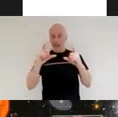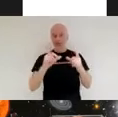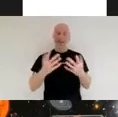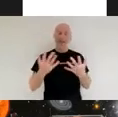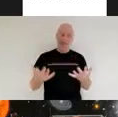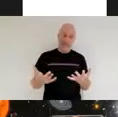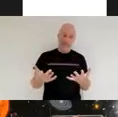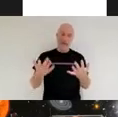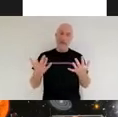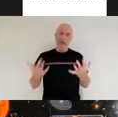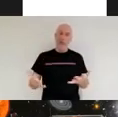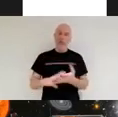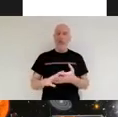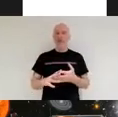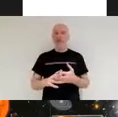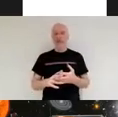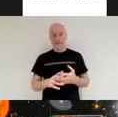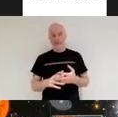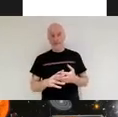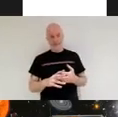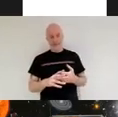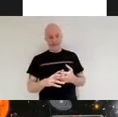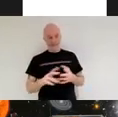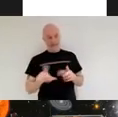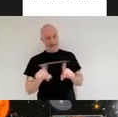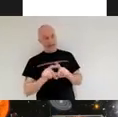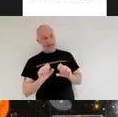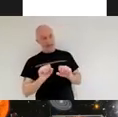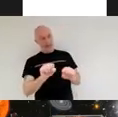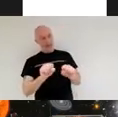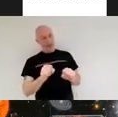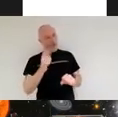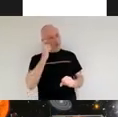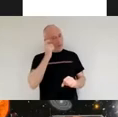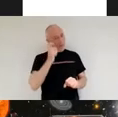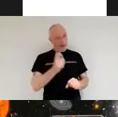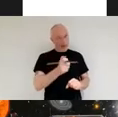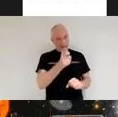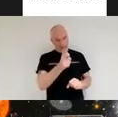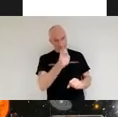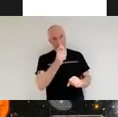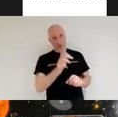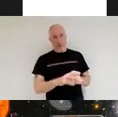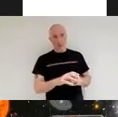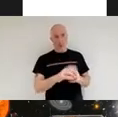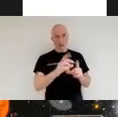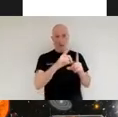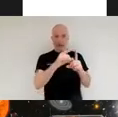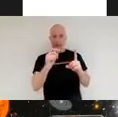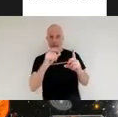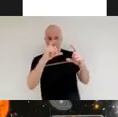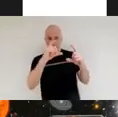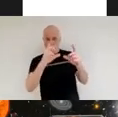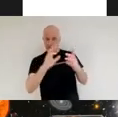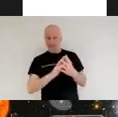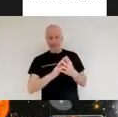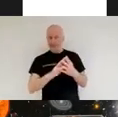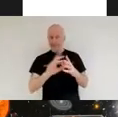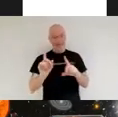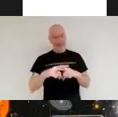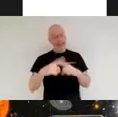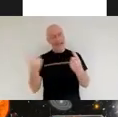are a bit different to the ones that you have on your mobile phone or a digital camera because the type of light that we're looking at is different